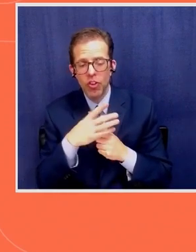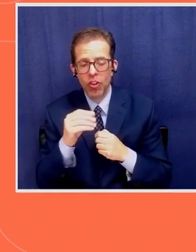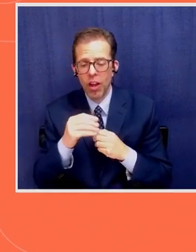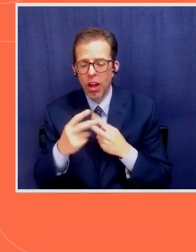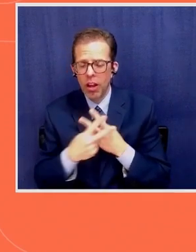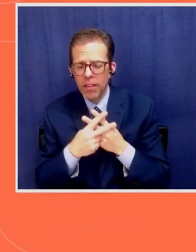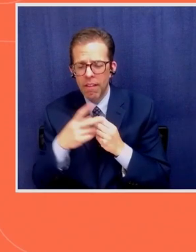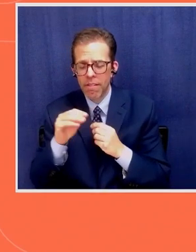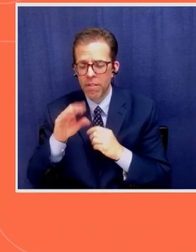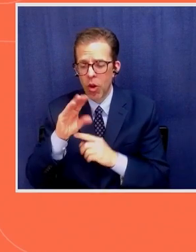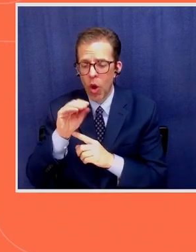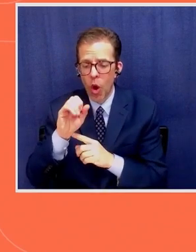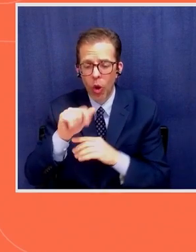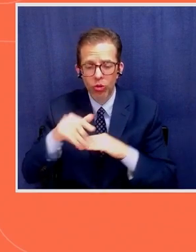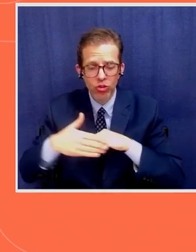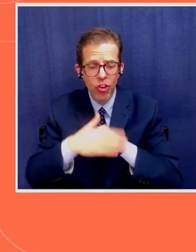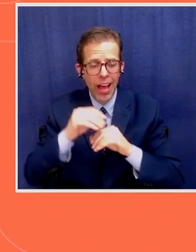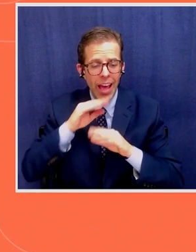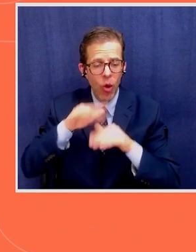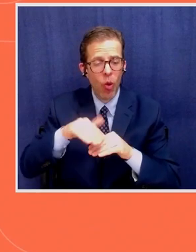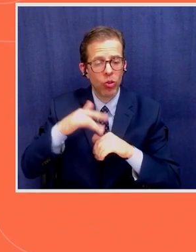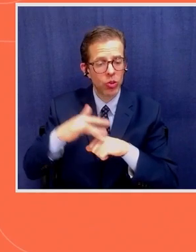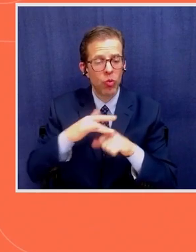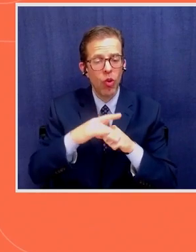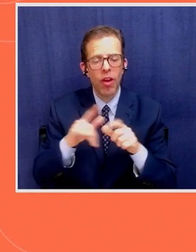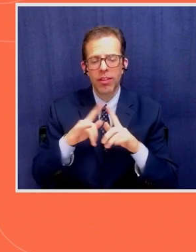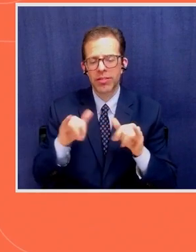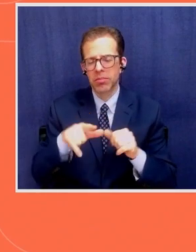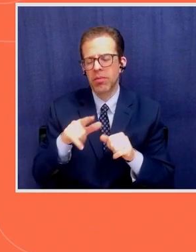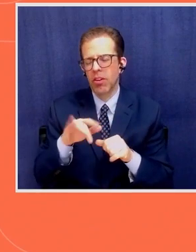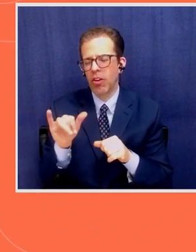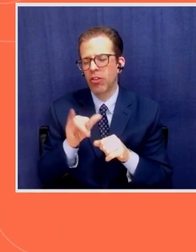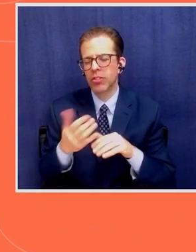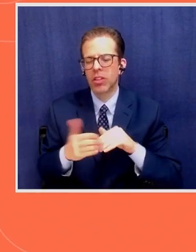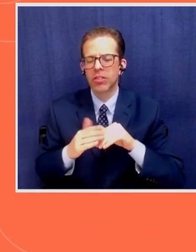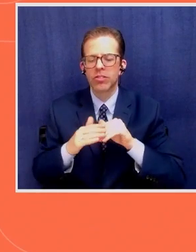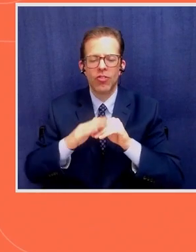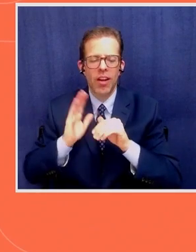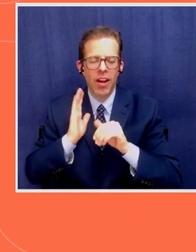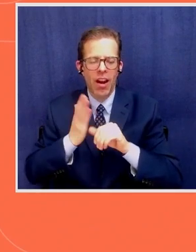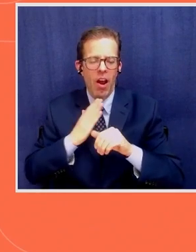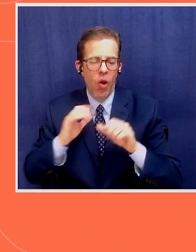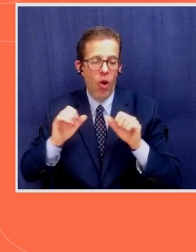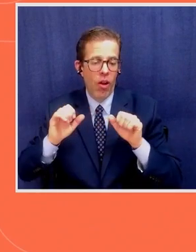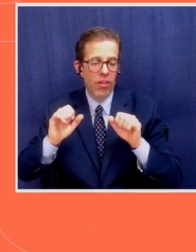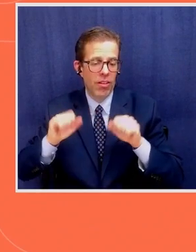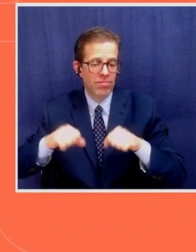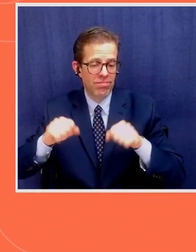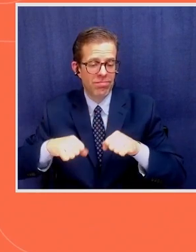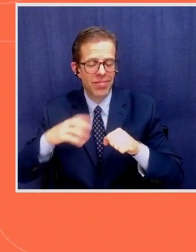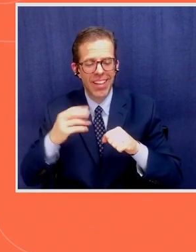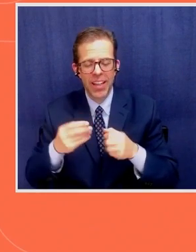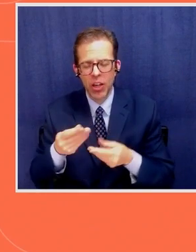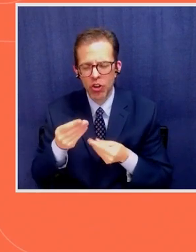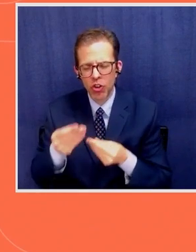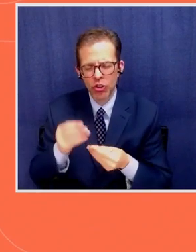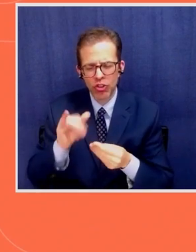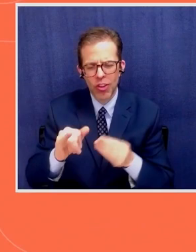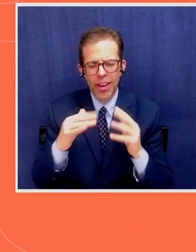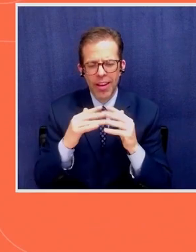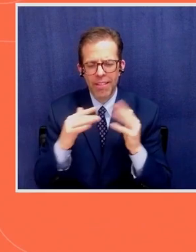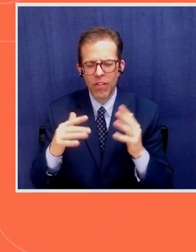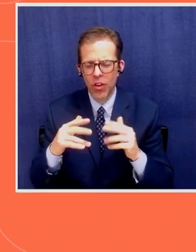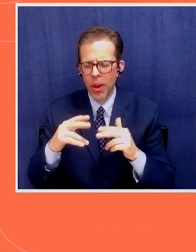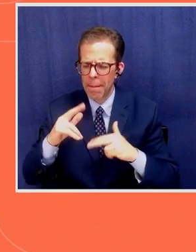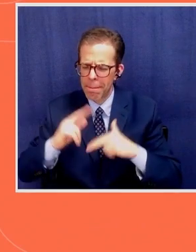resources and at the same time also strengthen capabilities, nurture the diversity, build resilience